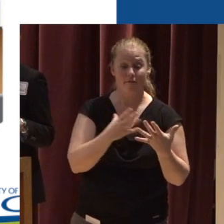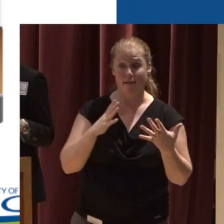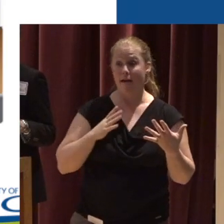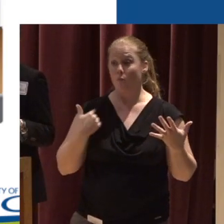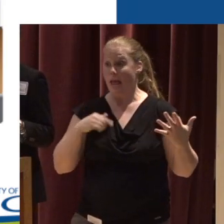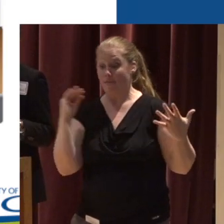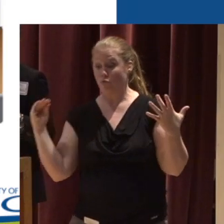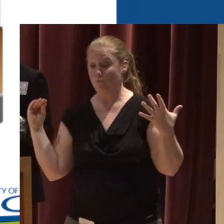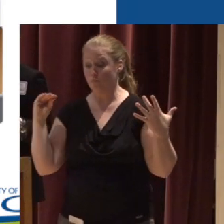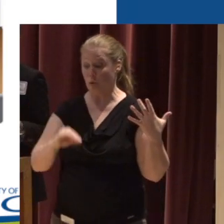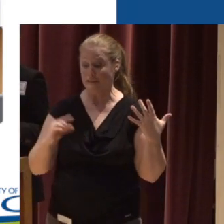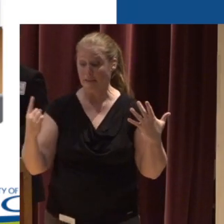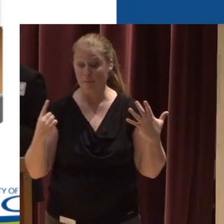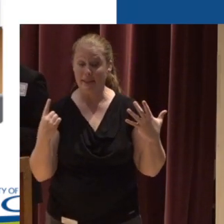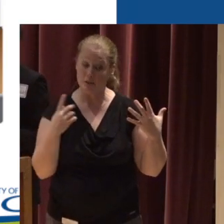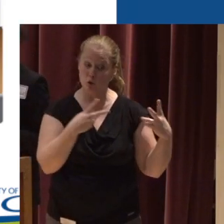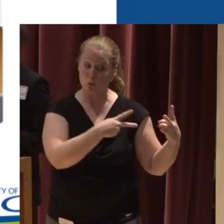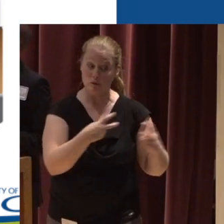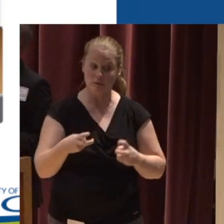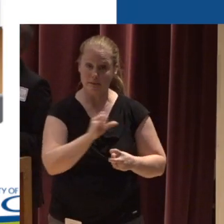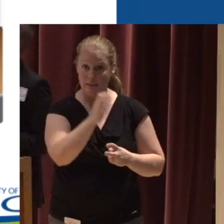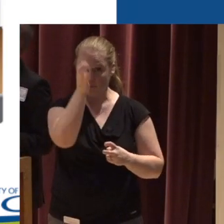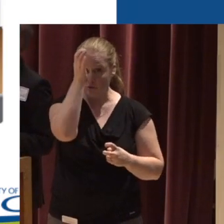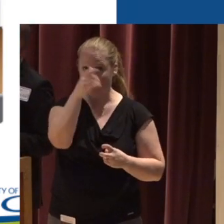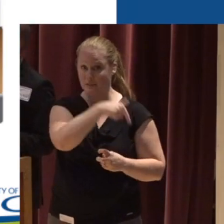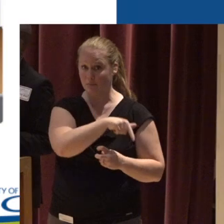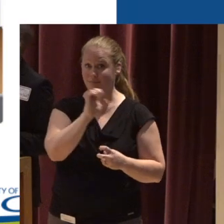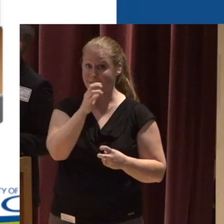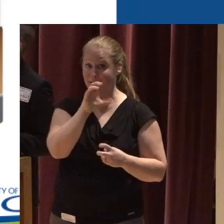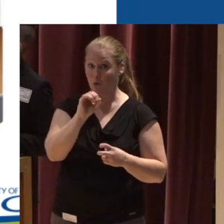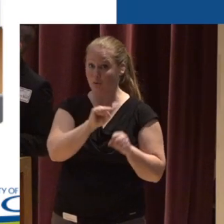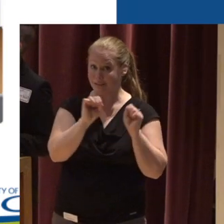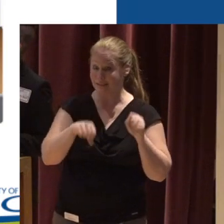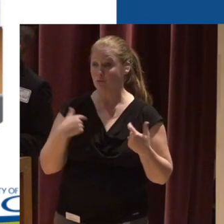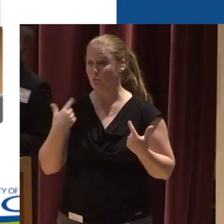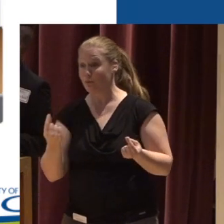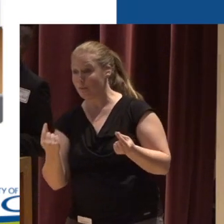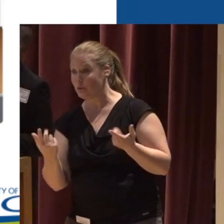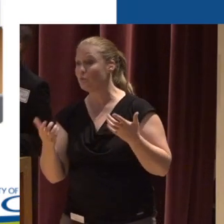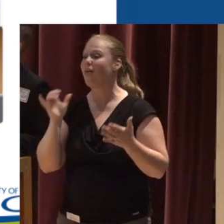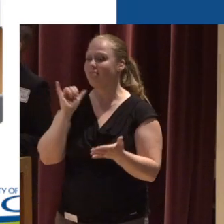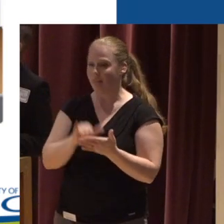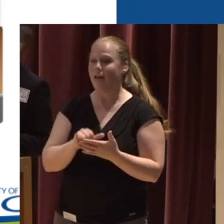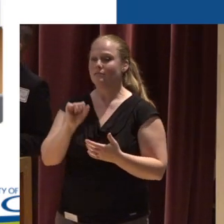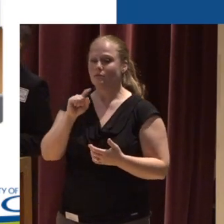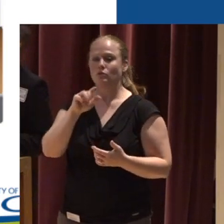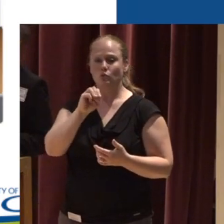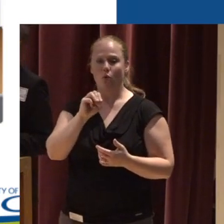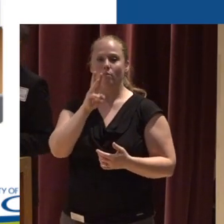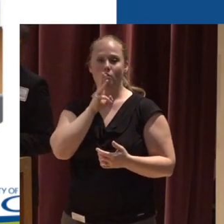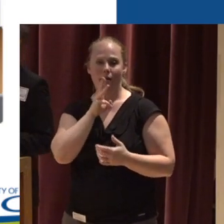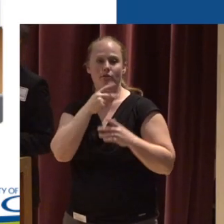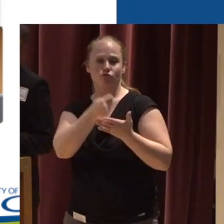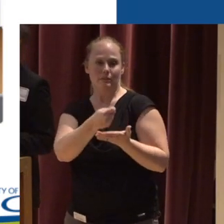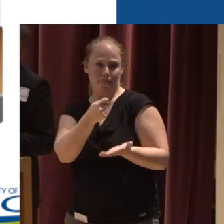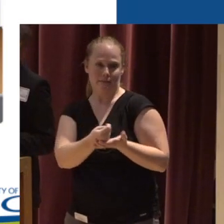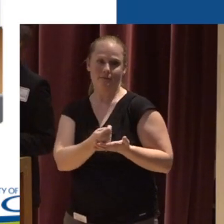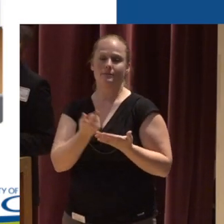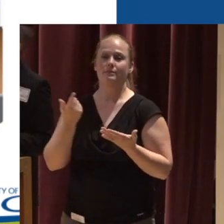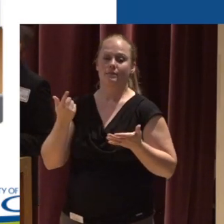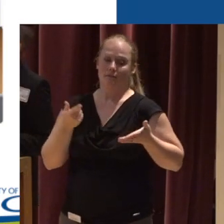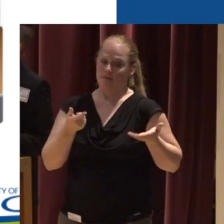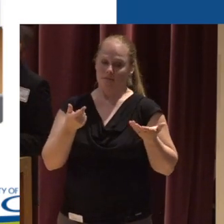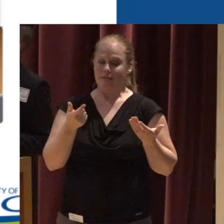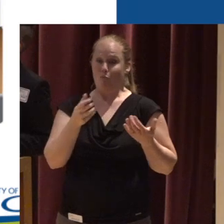back on the landscape To mimic those ecosystems And so that's really where stormwater treatment facilities come in In the urban environment